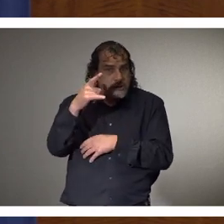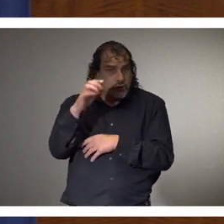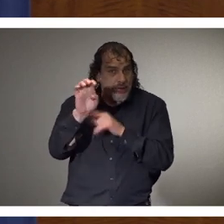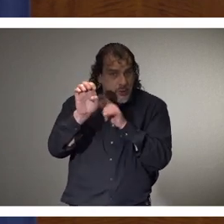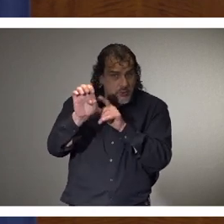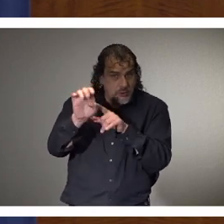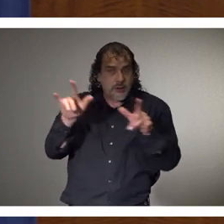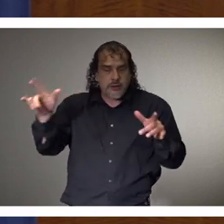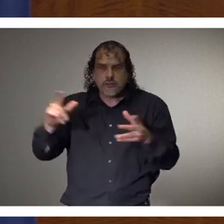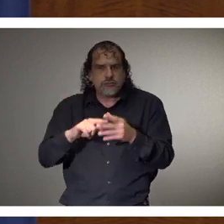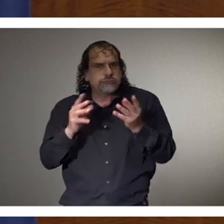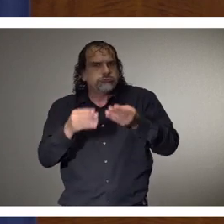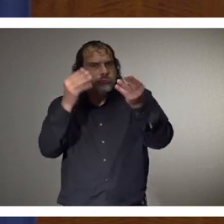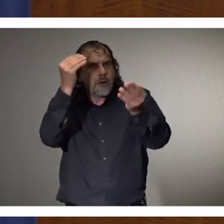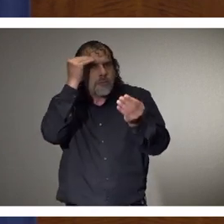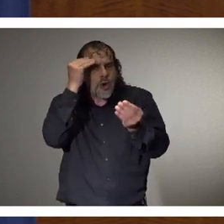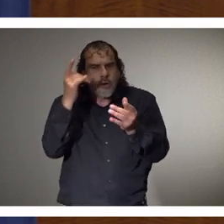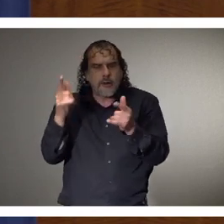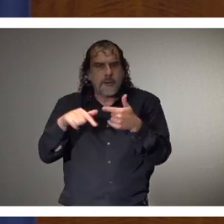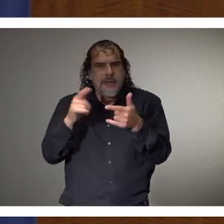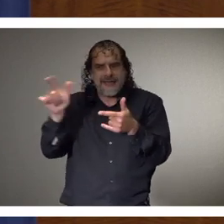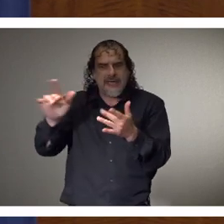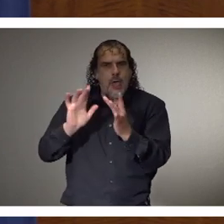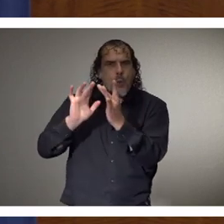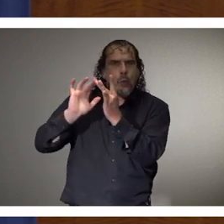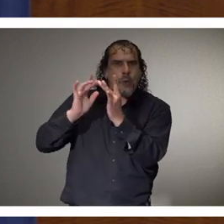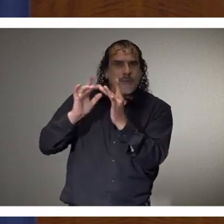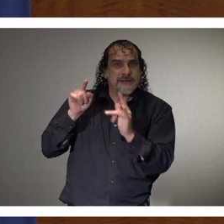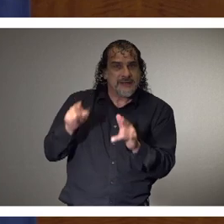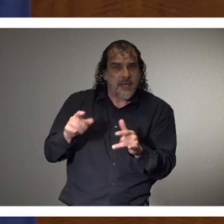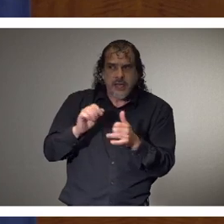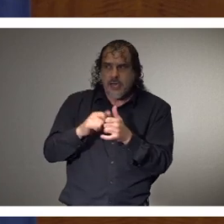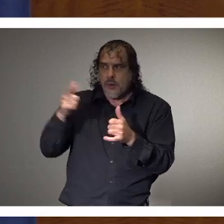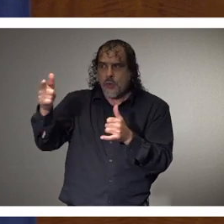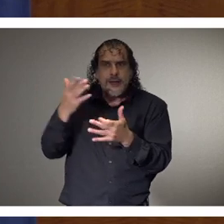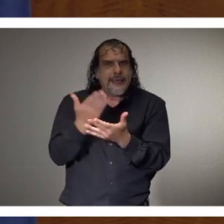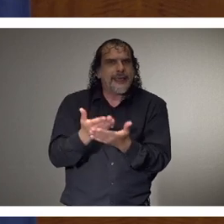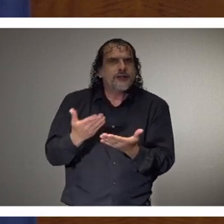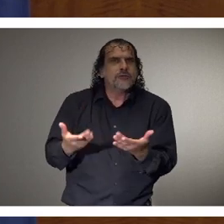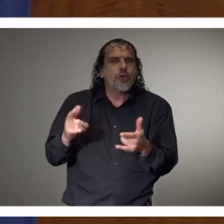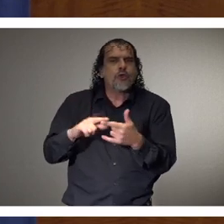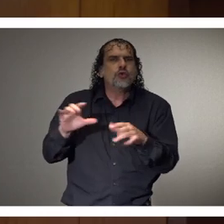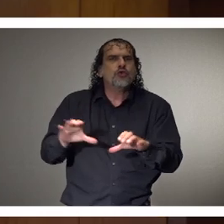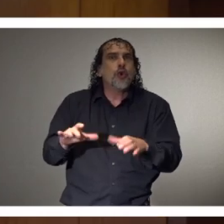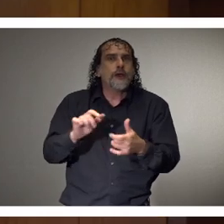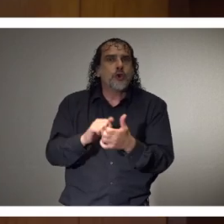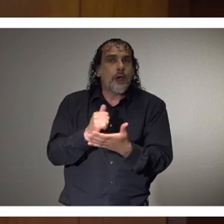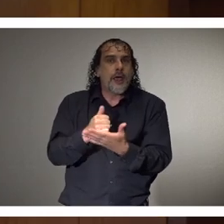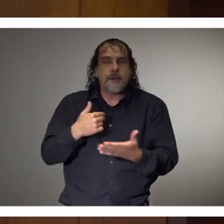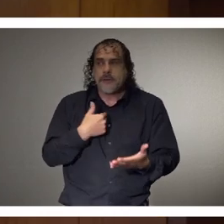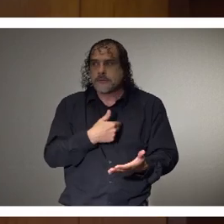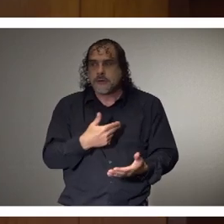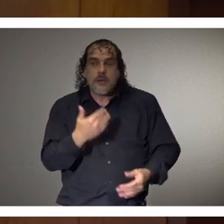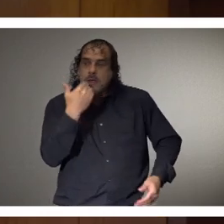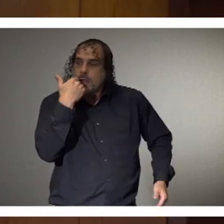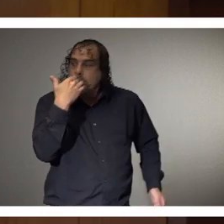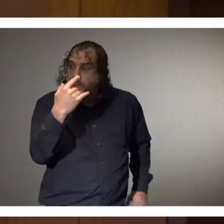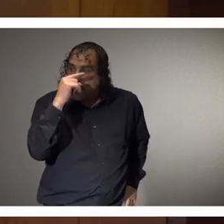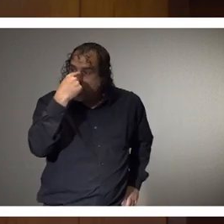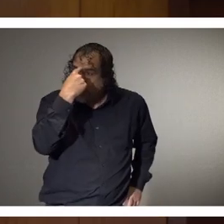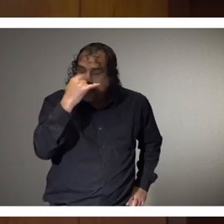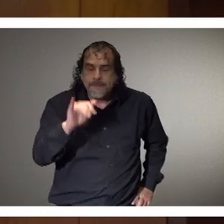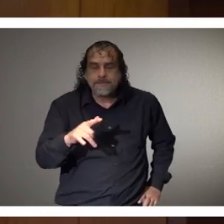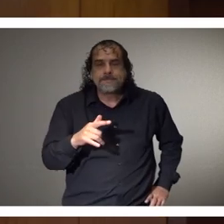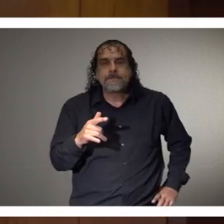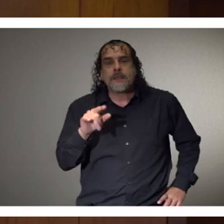details about this particular website and the things that he is doing to help us. Thank you, Governor. As